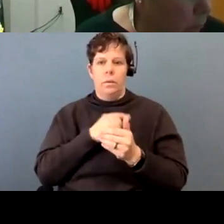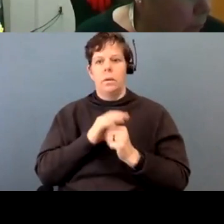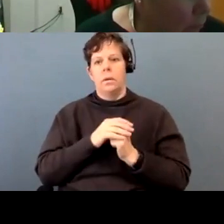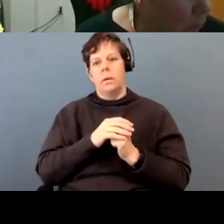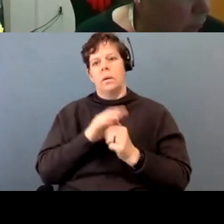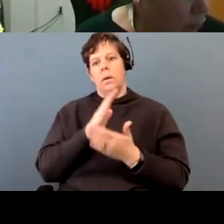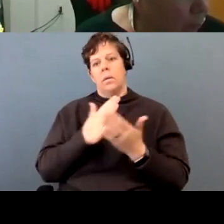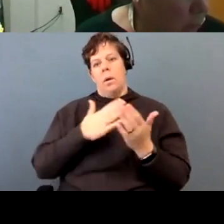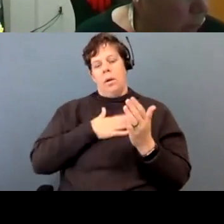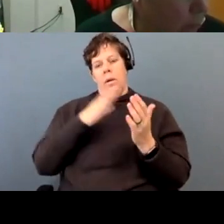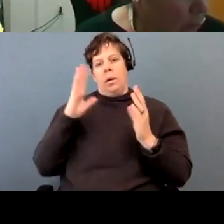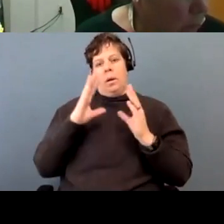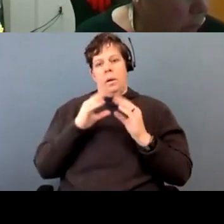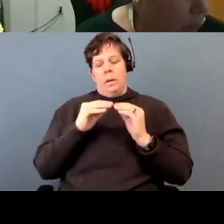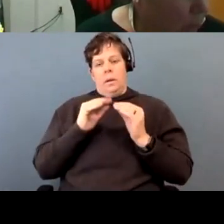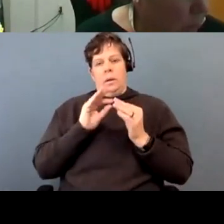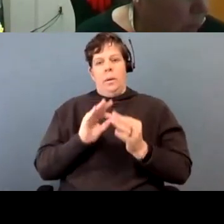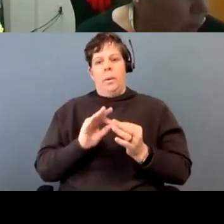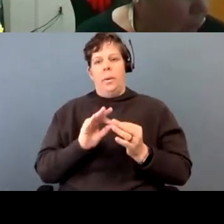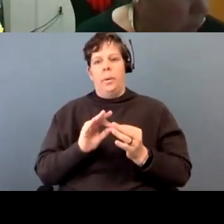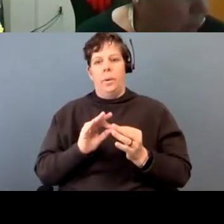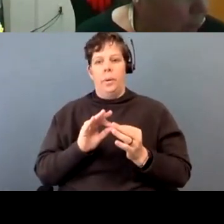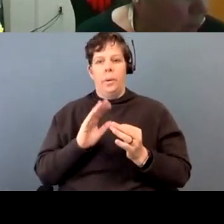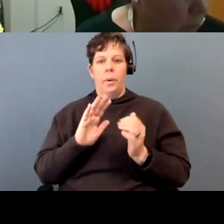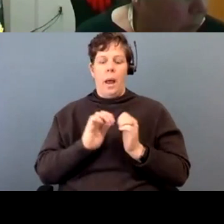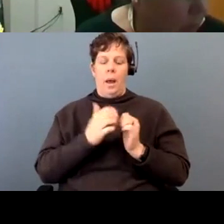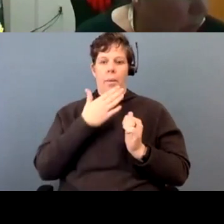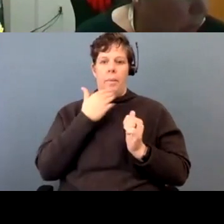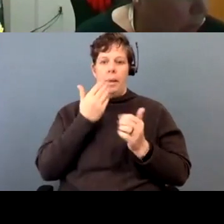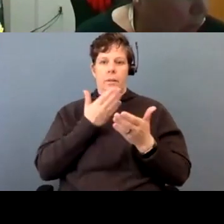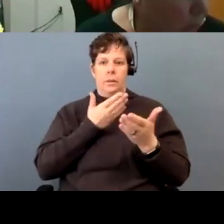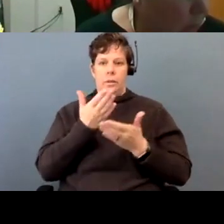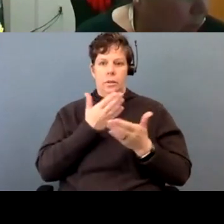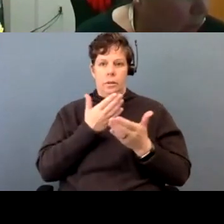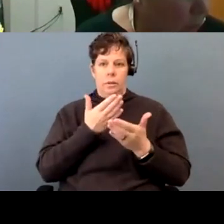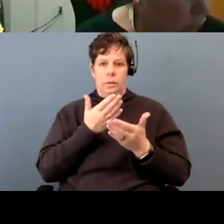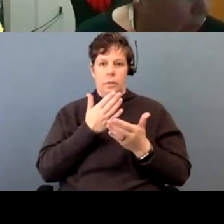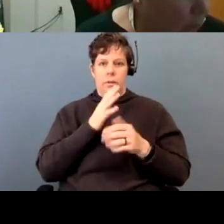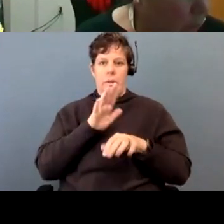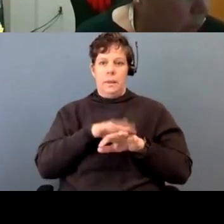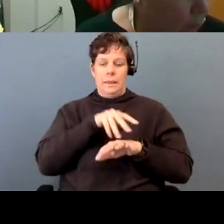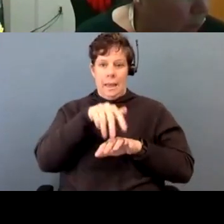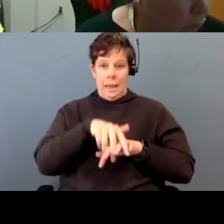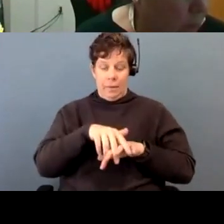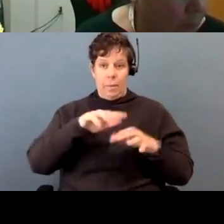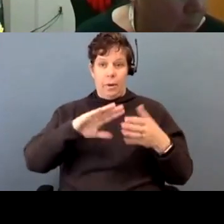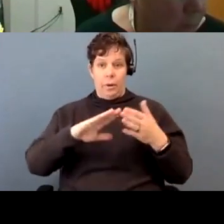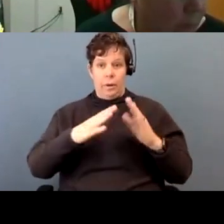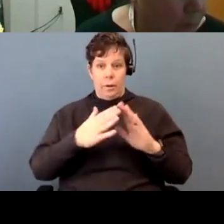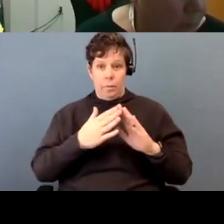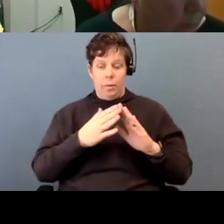session, um, around how best to serve domestic, uh, serve Native American communities or families